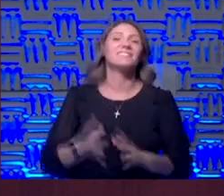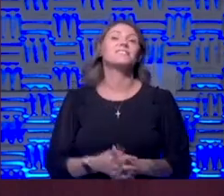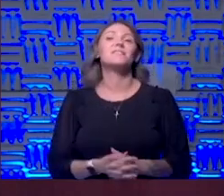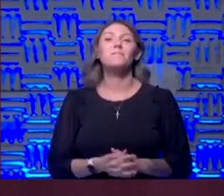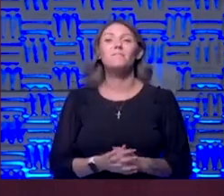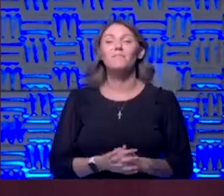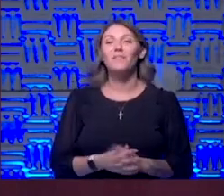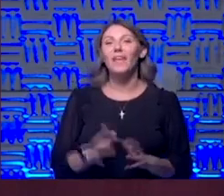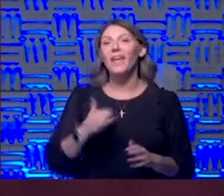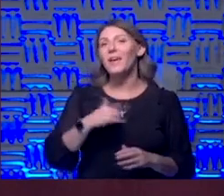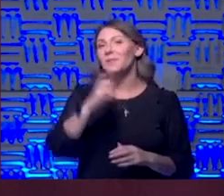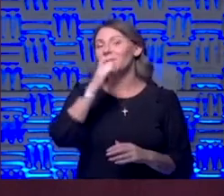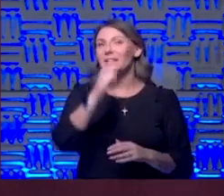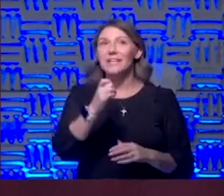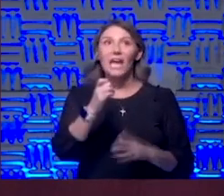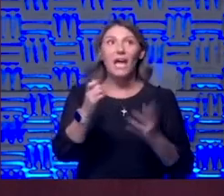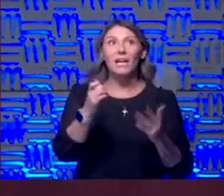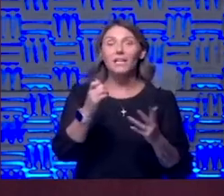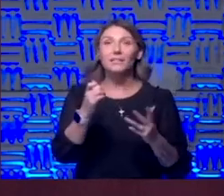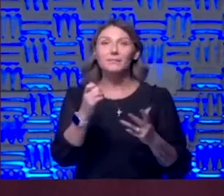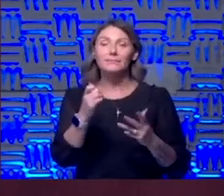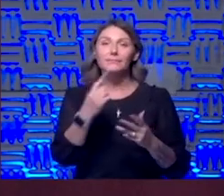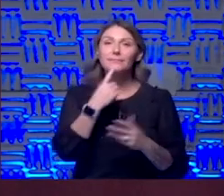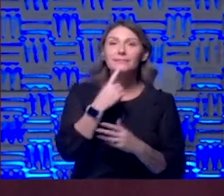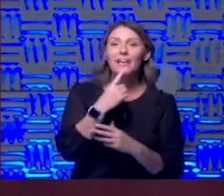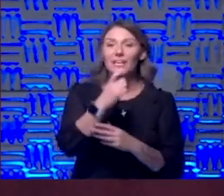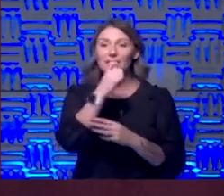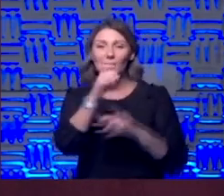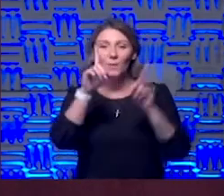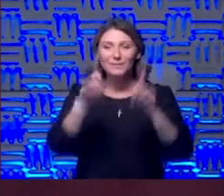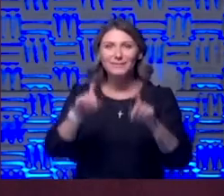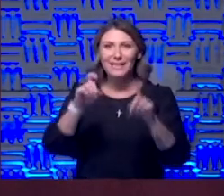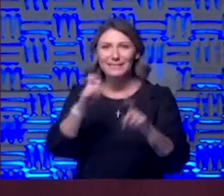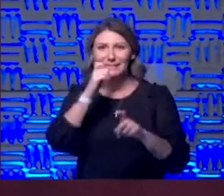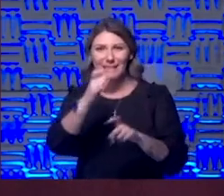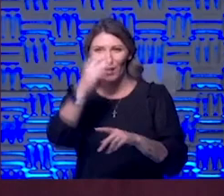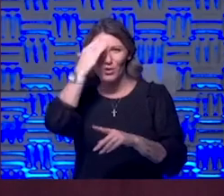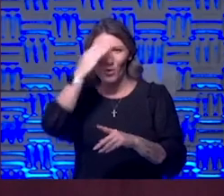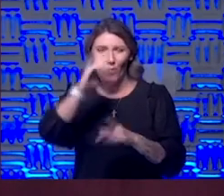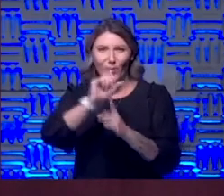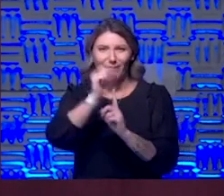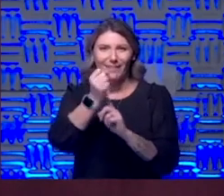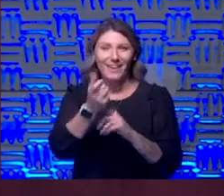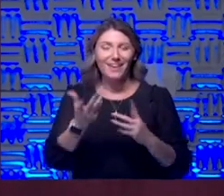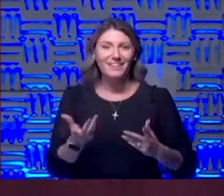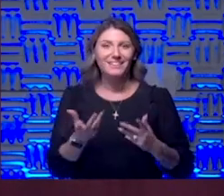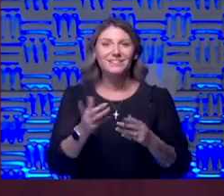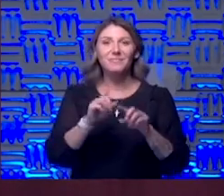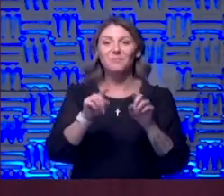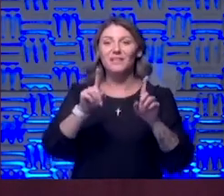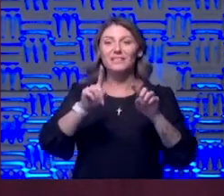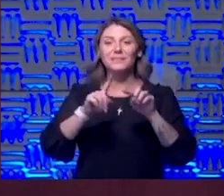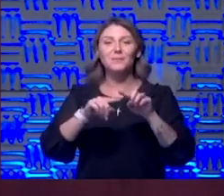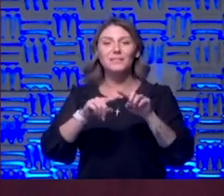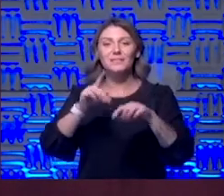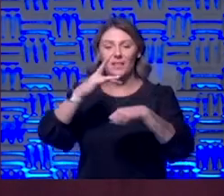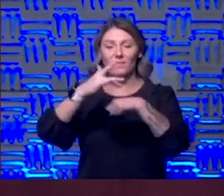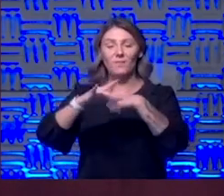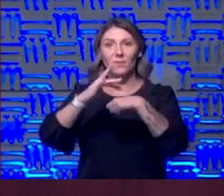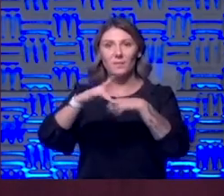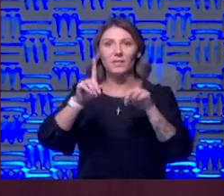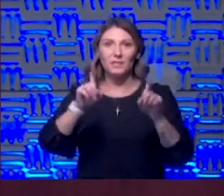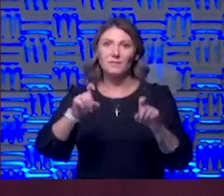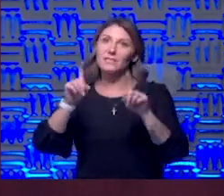i'm not subscribing to the idea don't test so we don't know the cases right but um it it also depends on the availability of